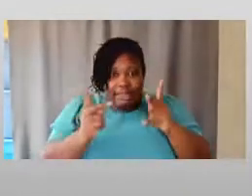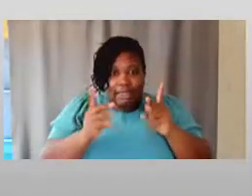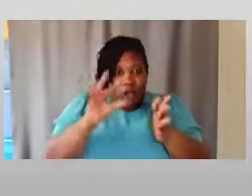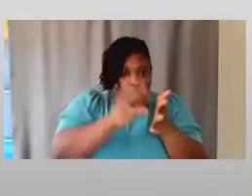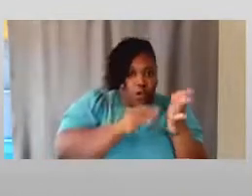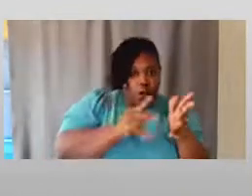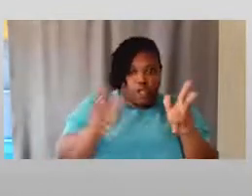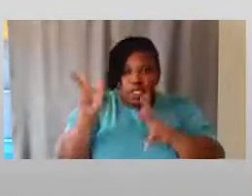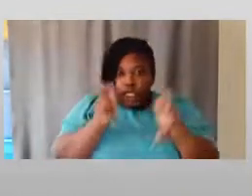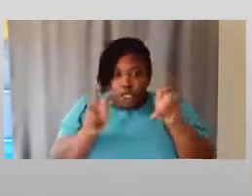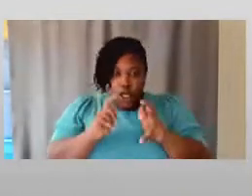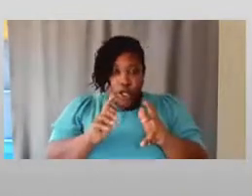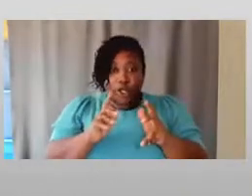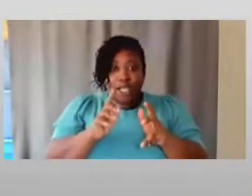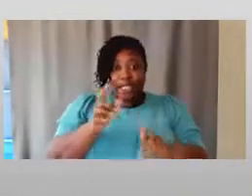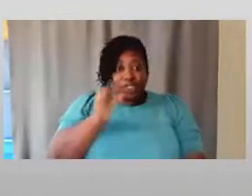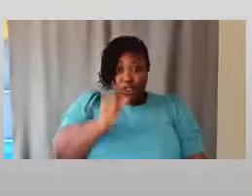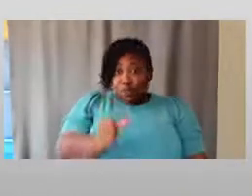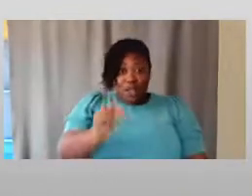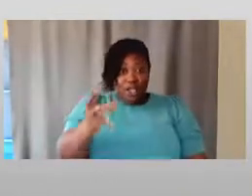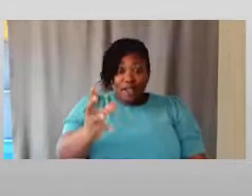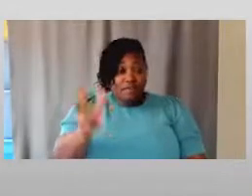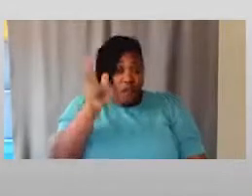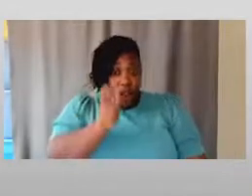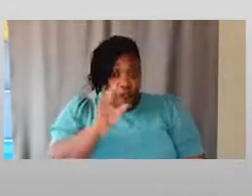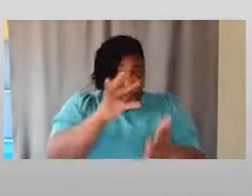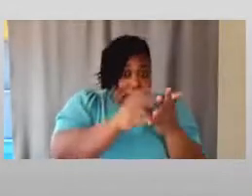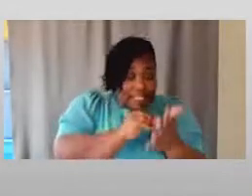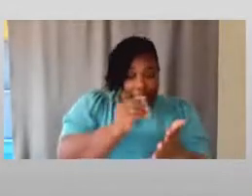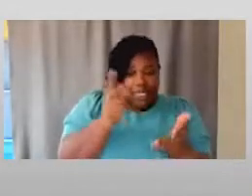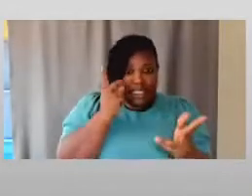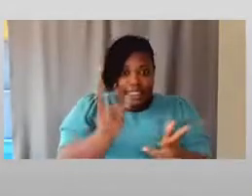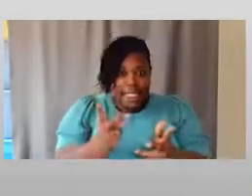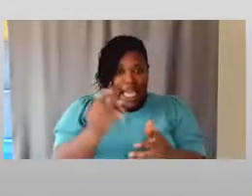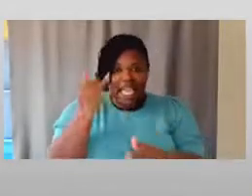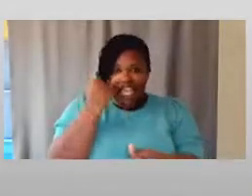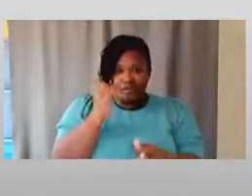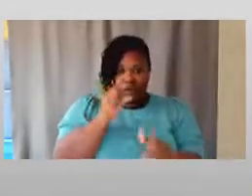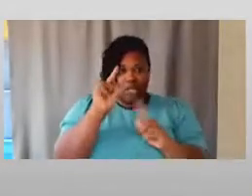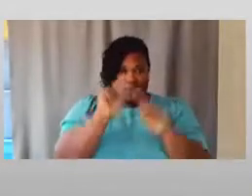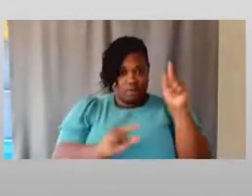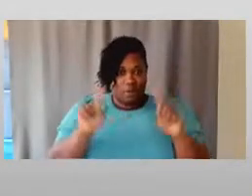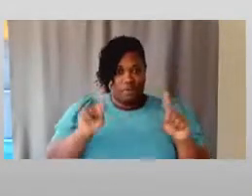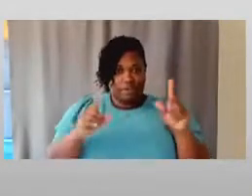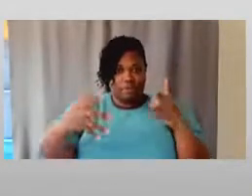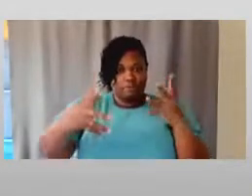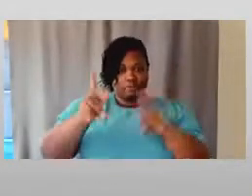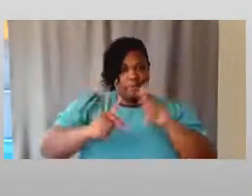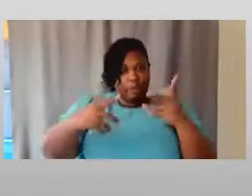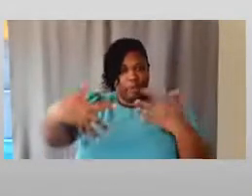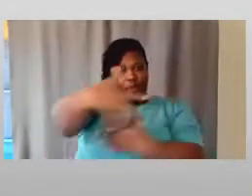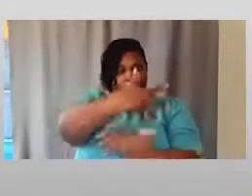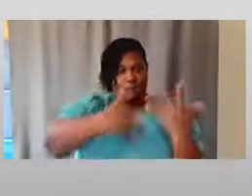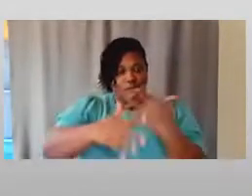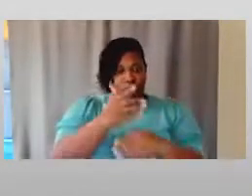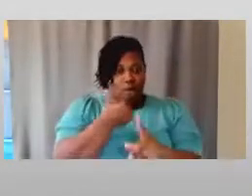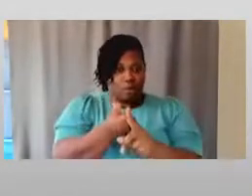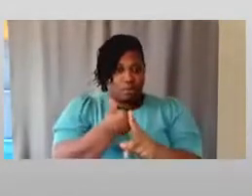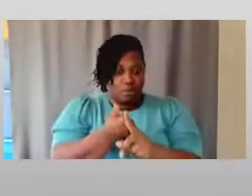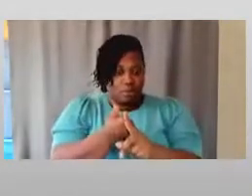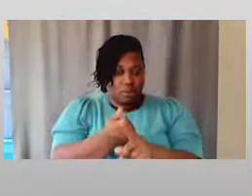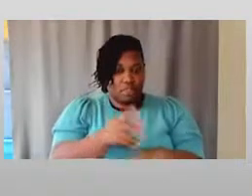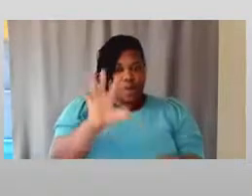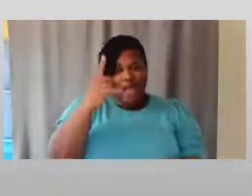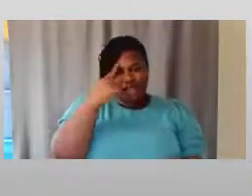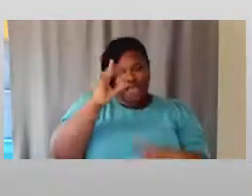would not have learned or seen or thought if you did not have a diverse group of people around you. And so that is, I think, a way that we can strive for that